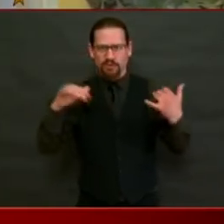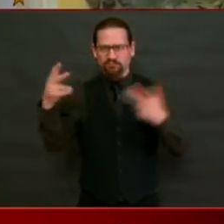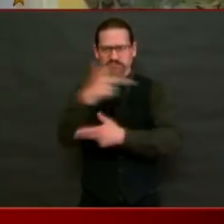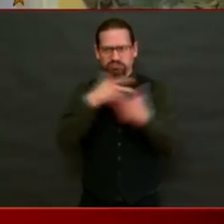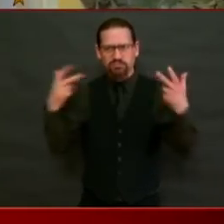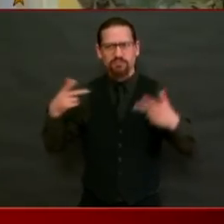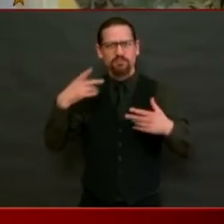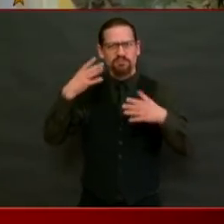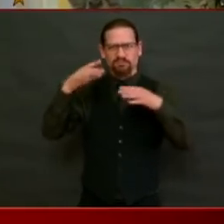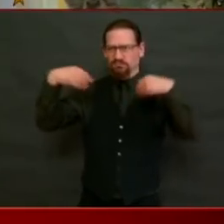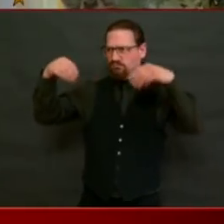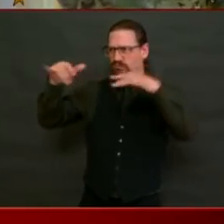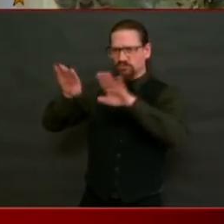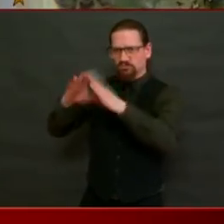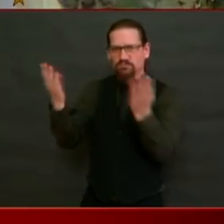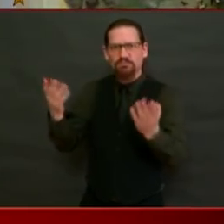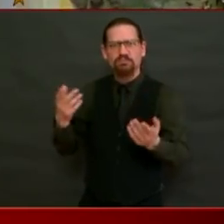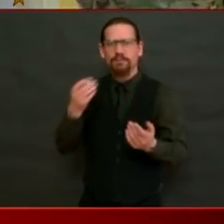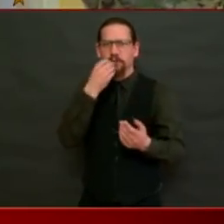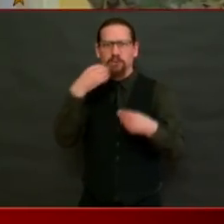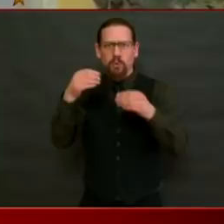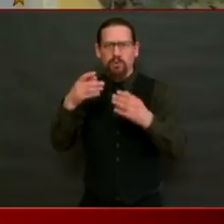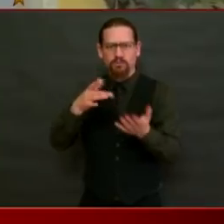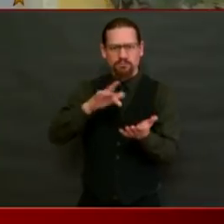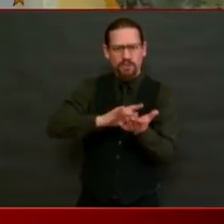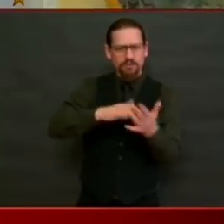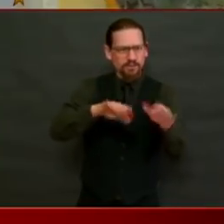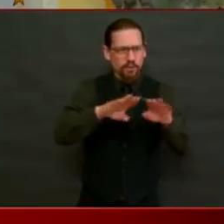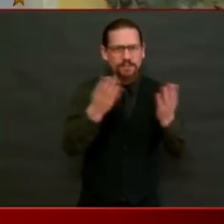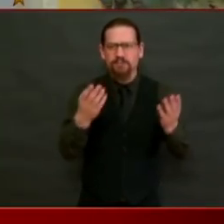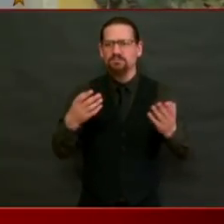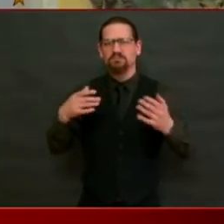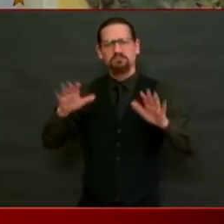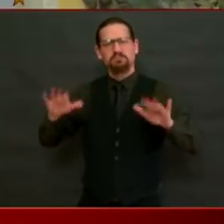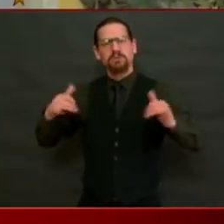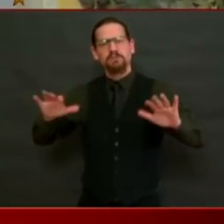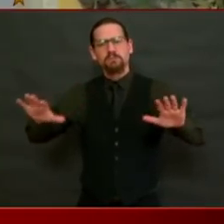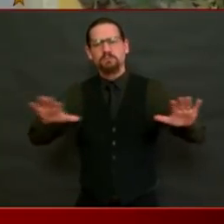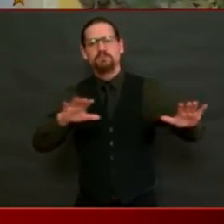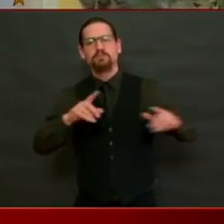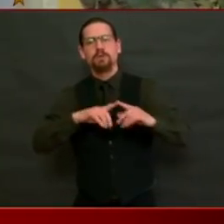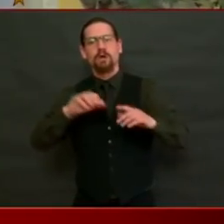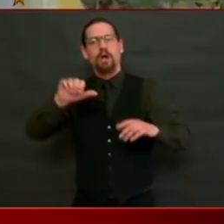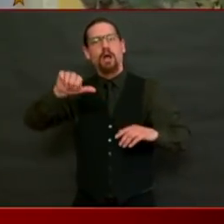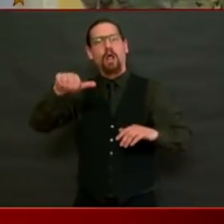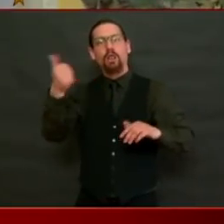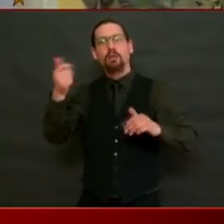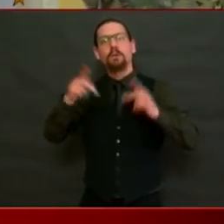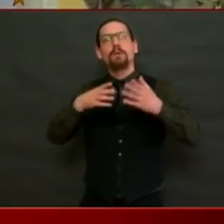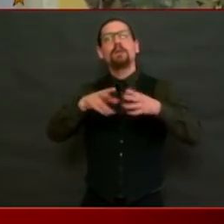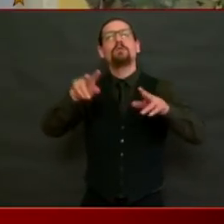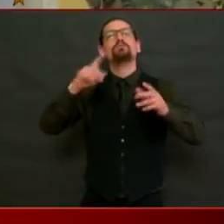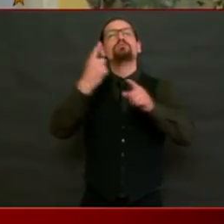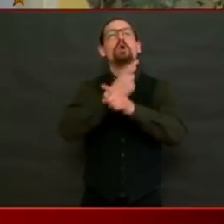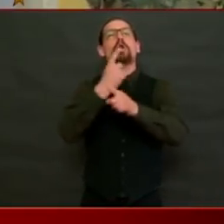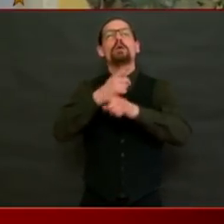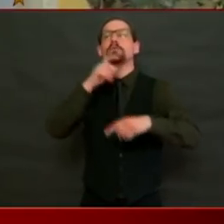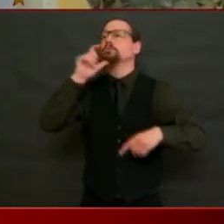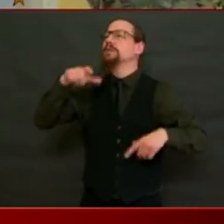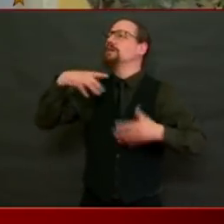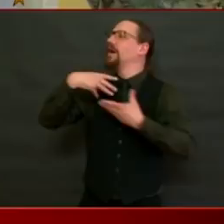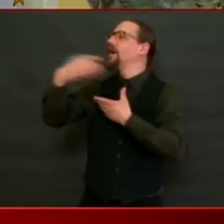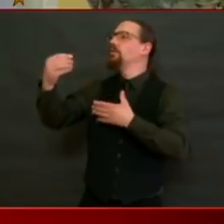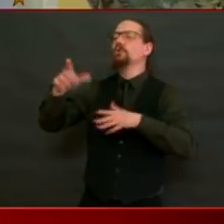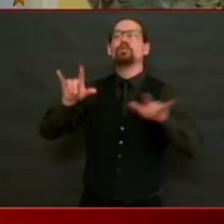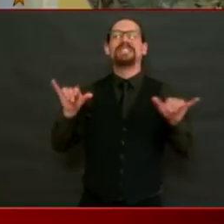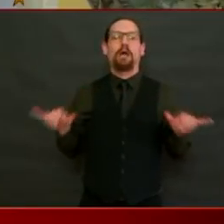There are essential workers that have to go to work. But for everybody else, you should be staying at home. That's the reason that I